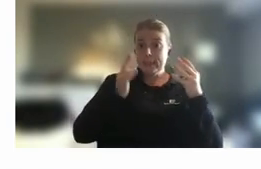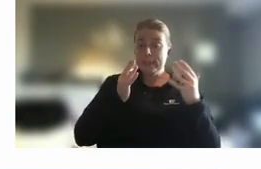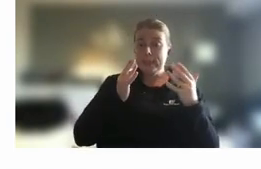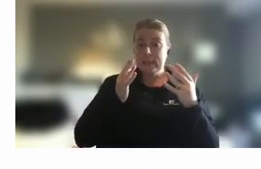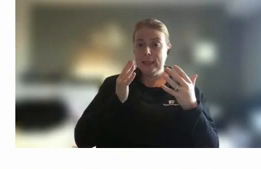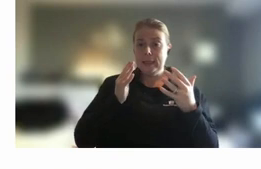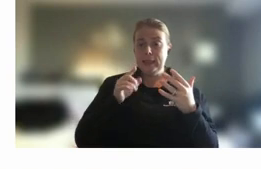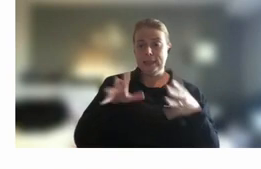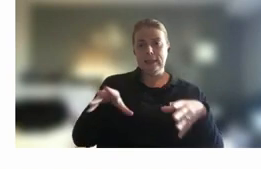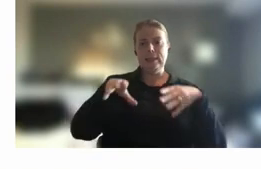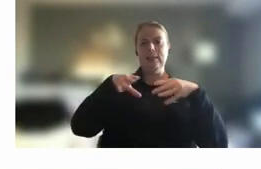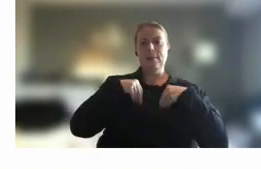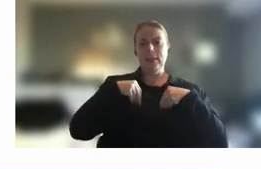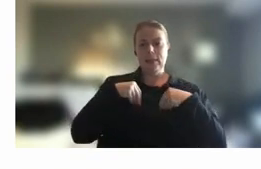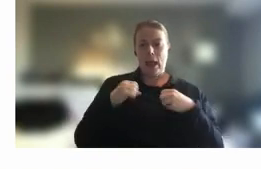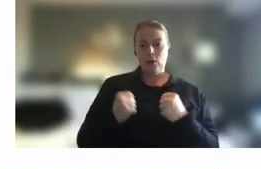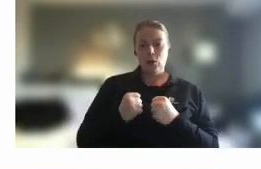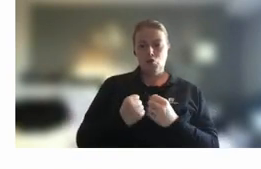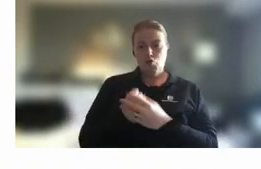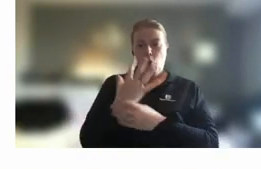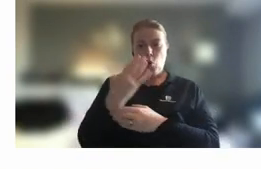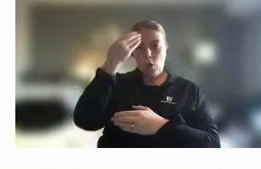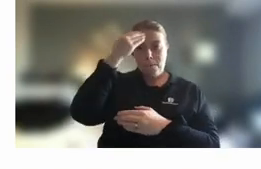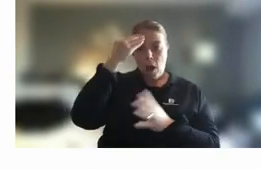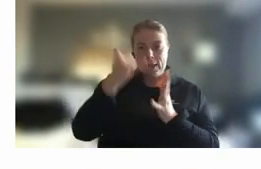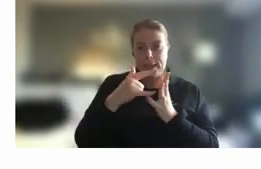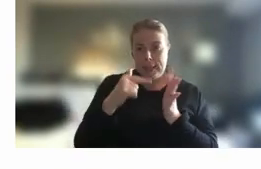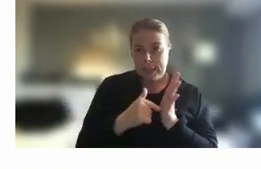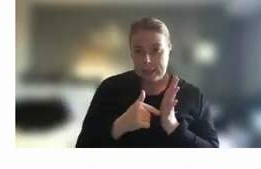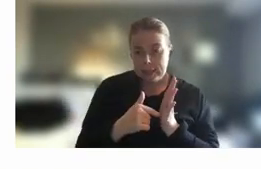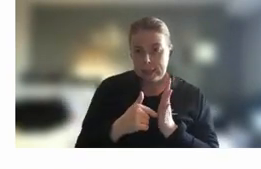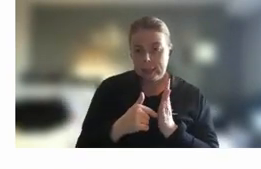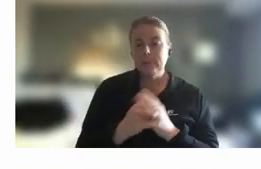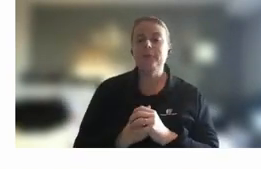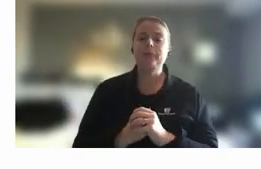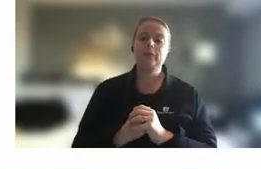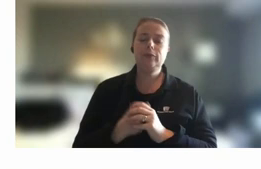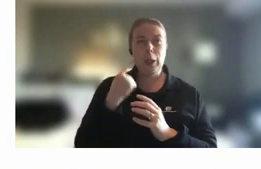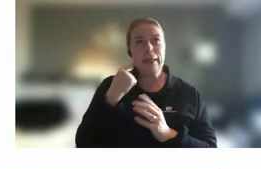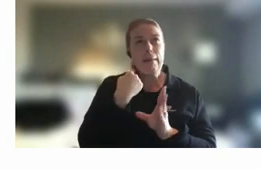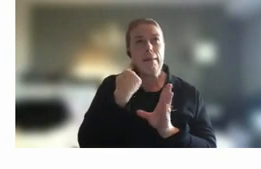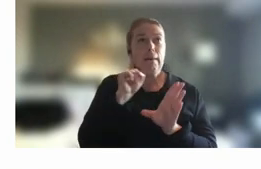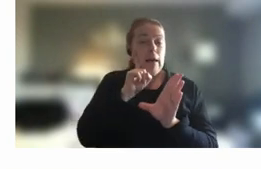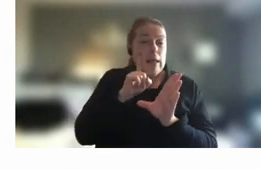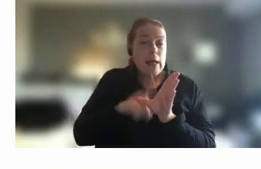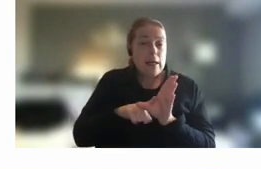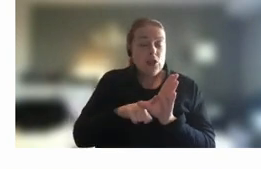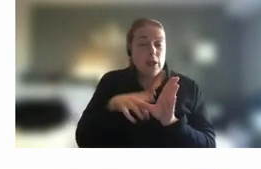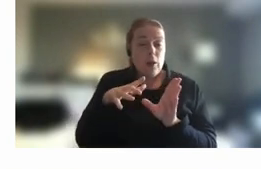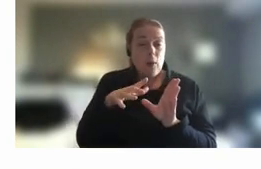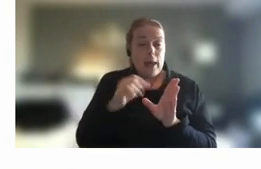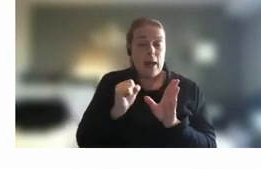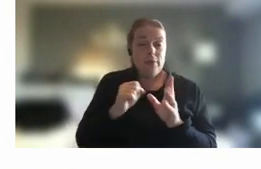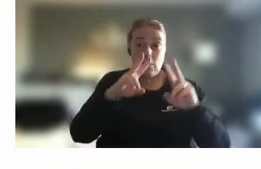and I think it was towards the end of the last year there was um a release of some actual empirical research you know peer